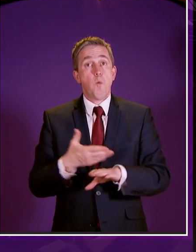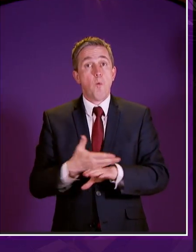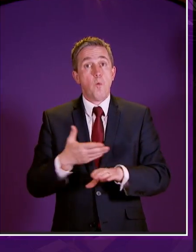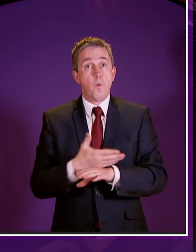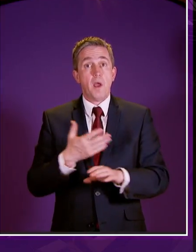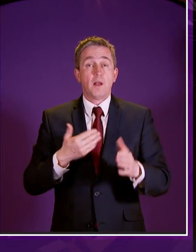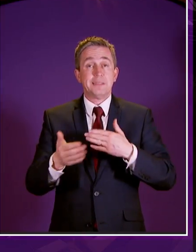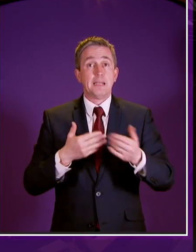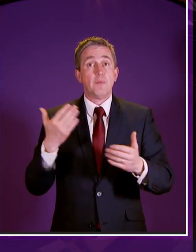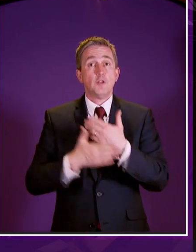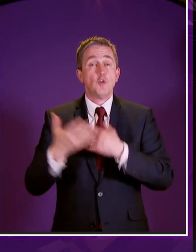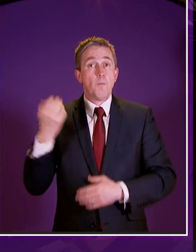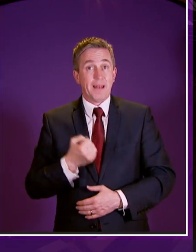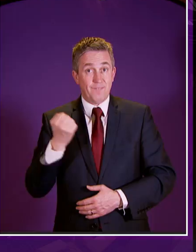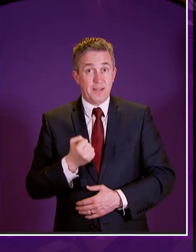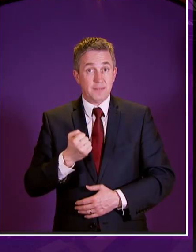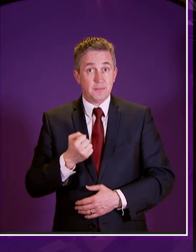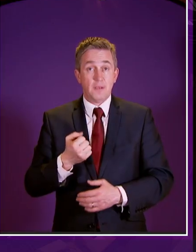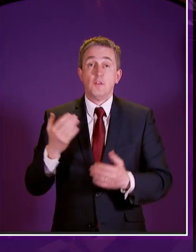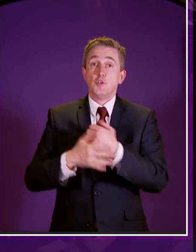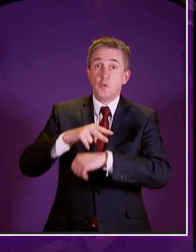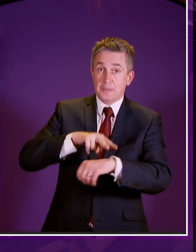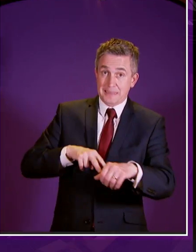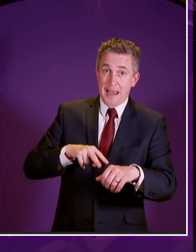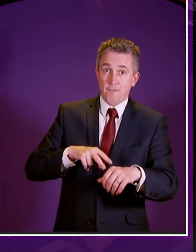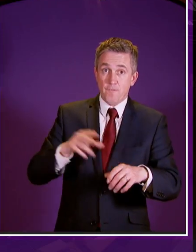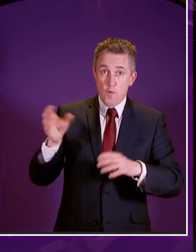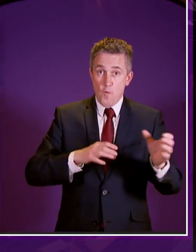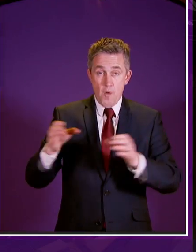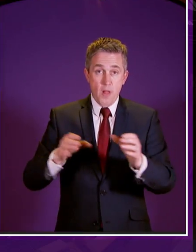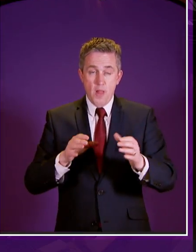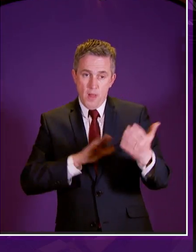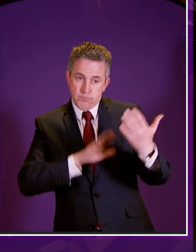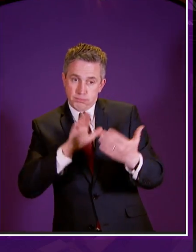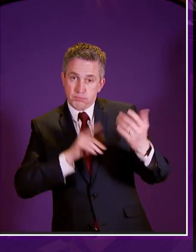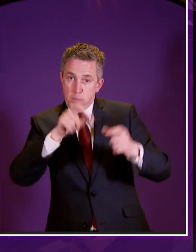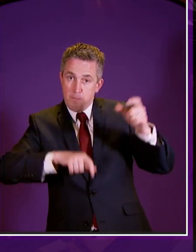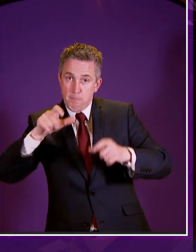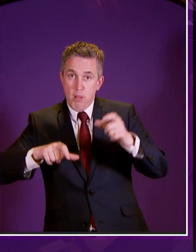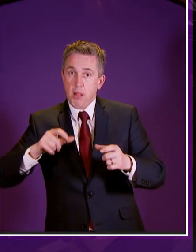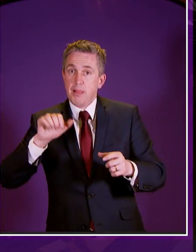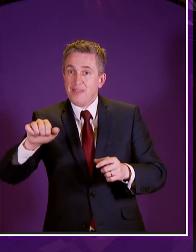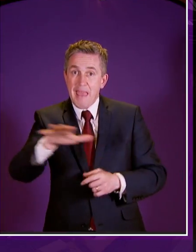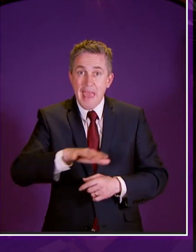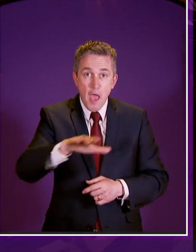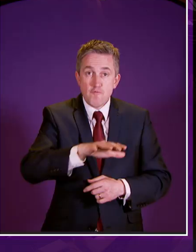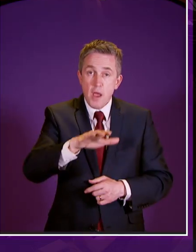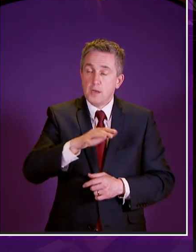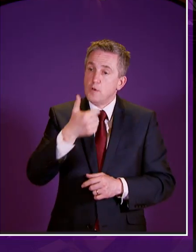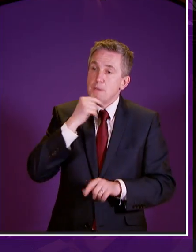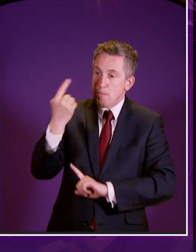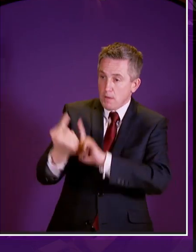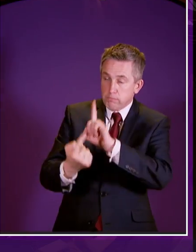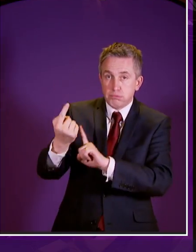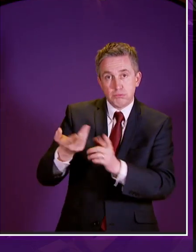and the first of our locally based staff bringing support advice and that human face to people in their own area so they can get